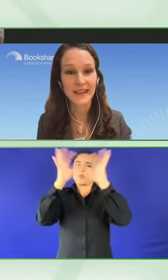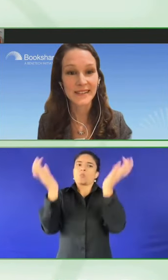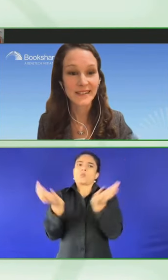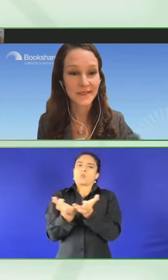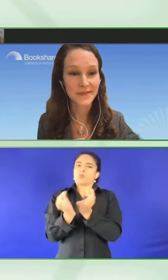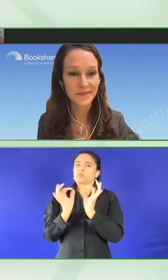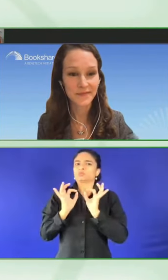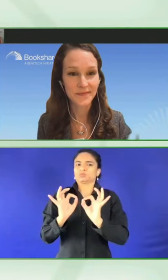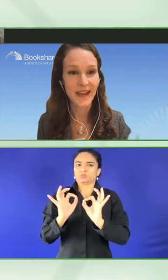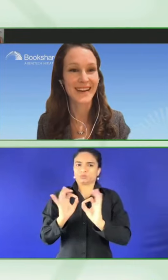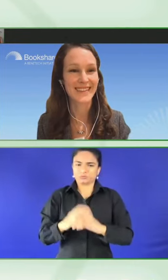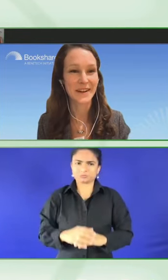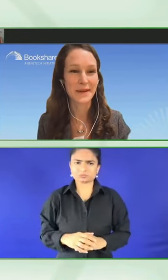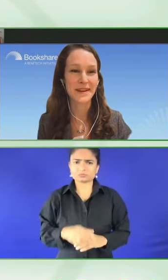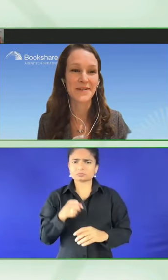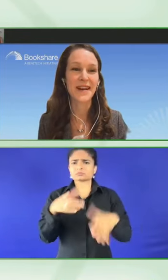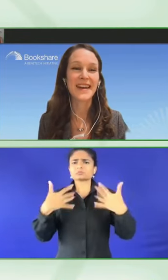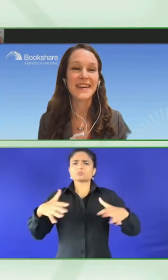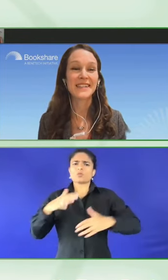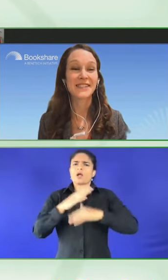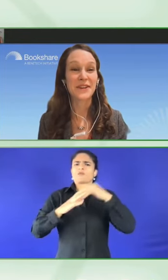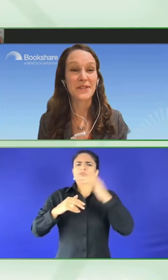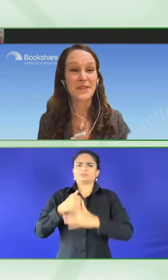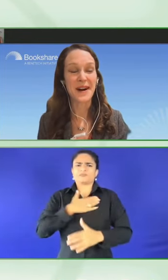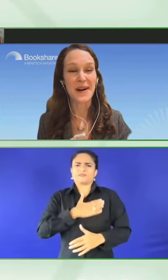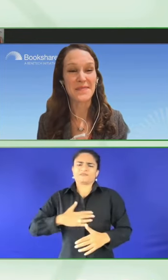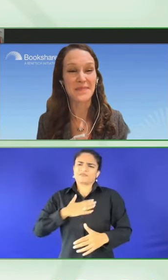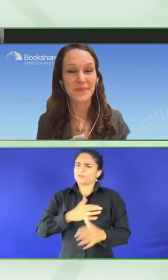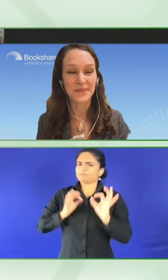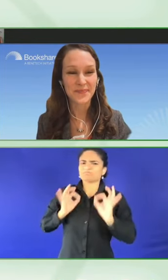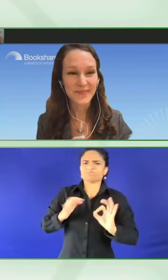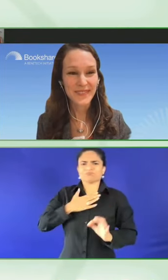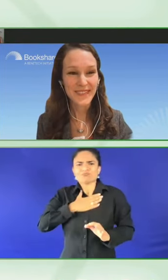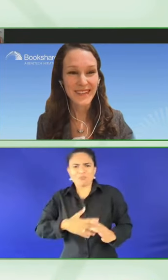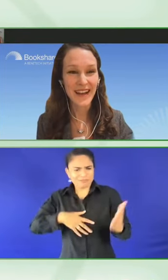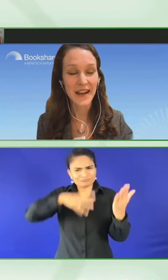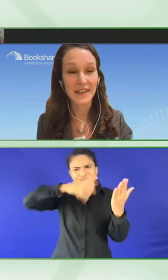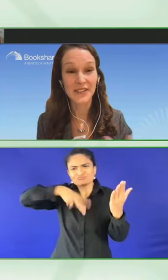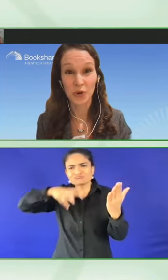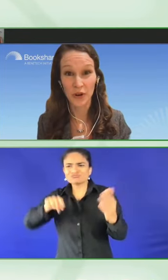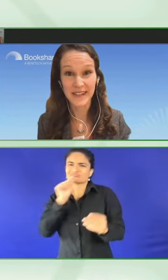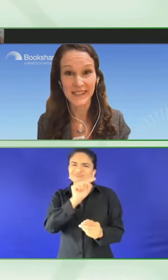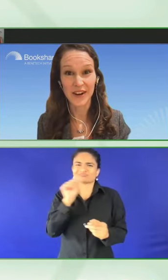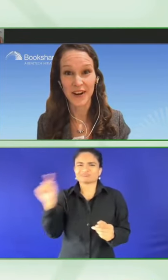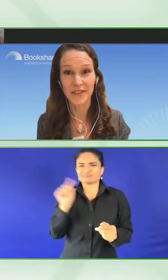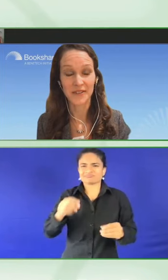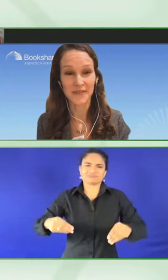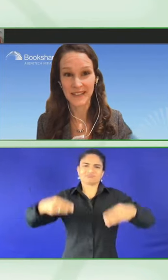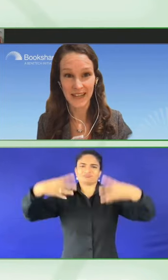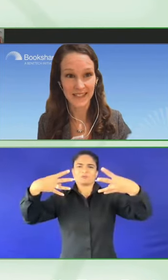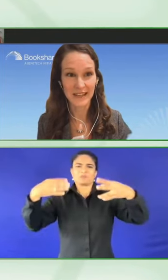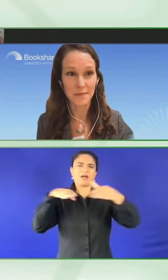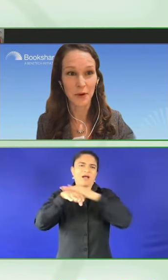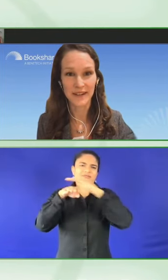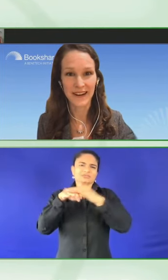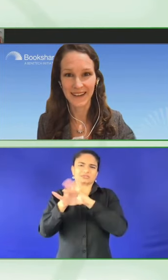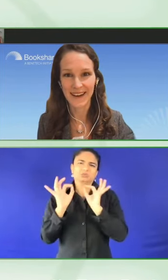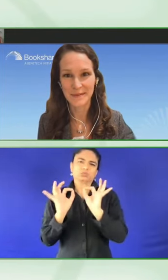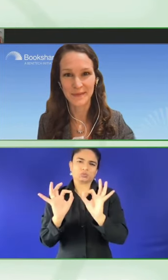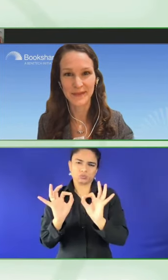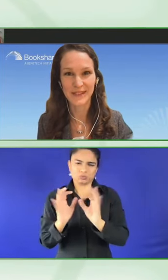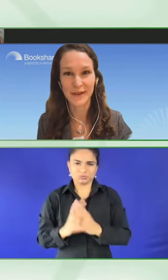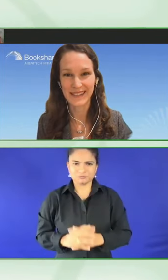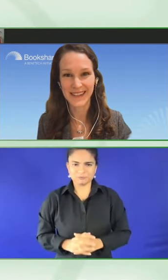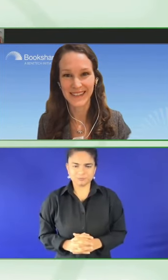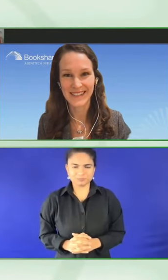Next. Ah, there we go. So stories are fantastically important. And